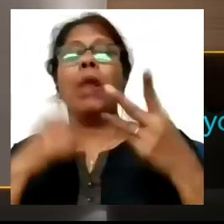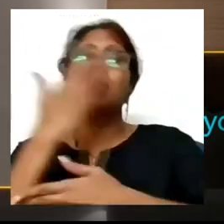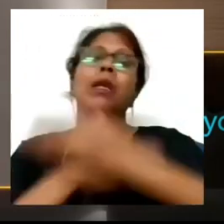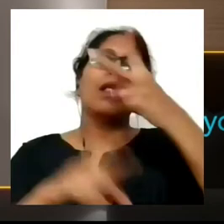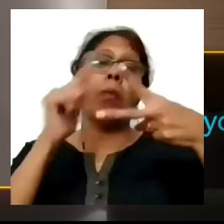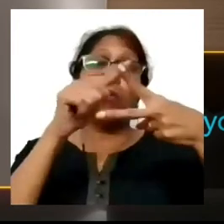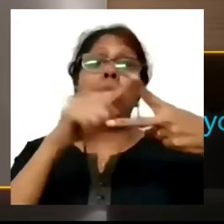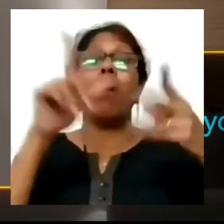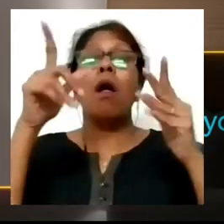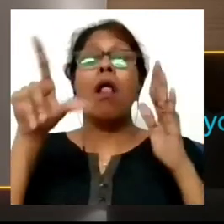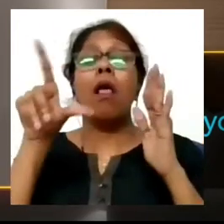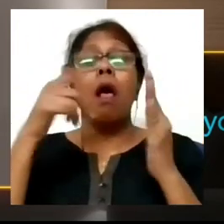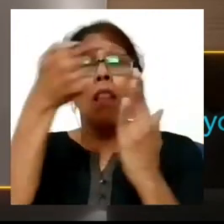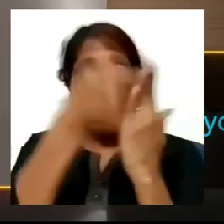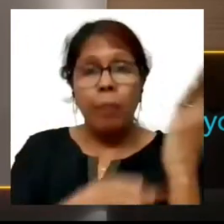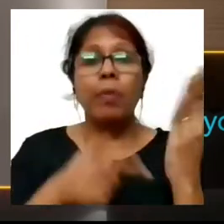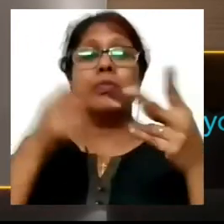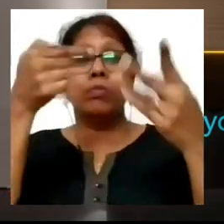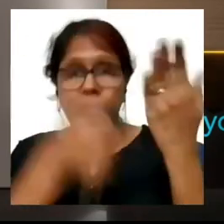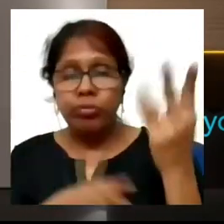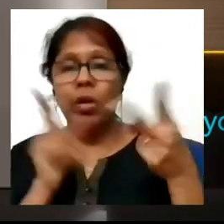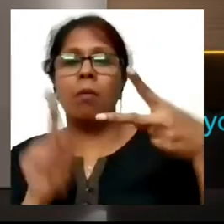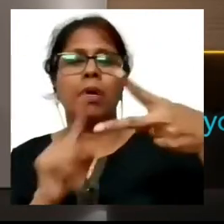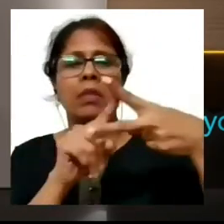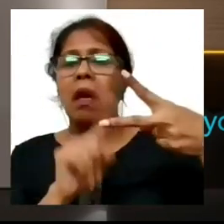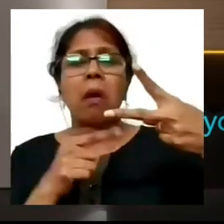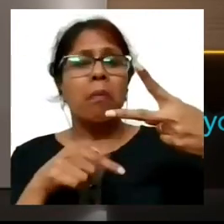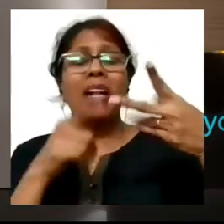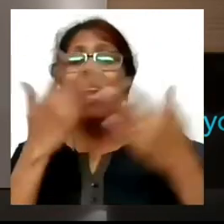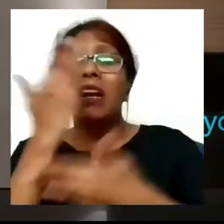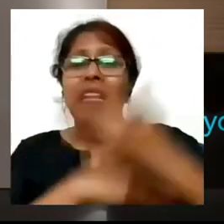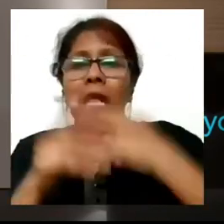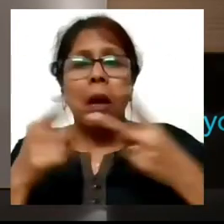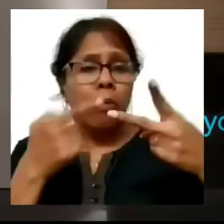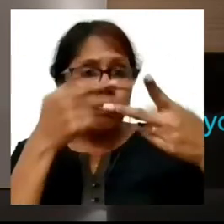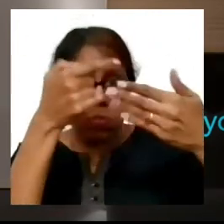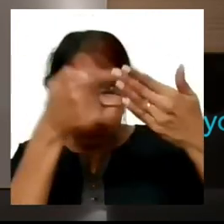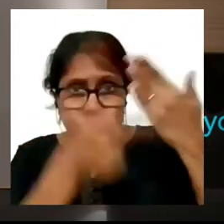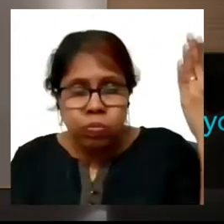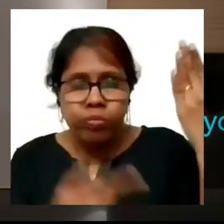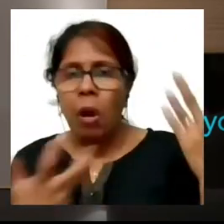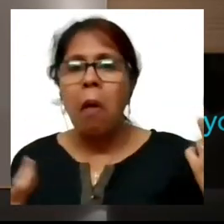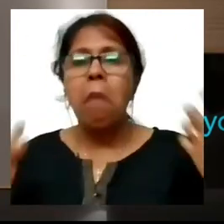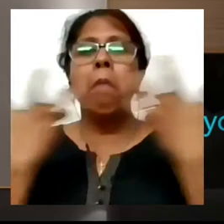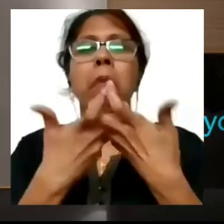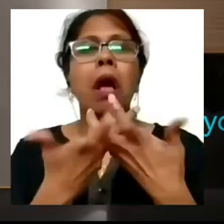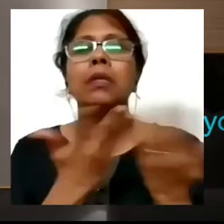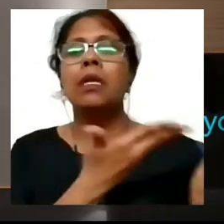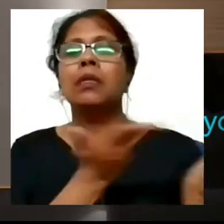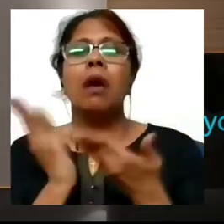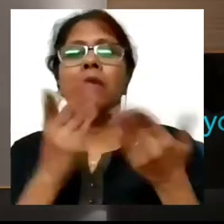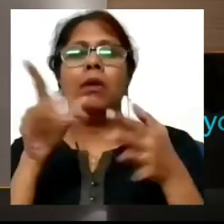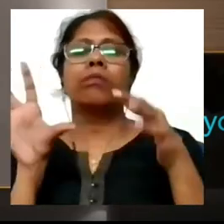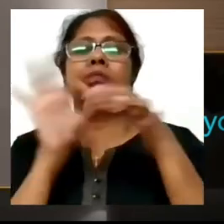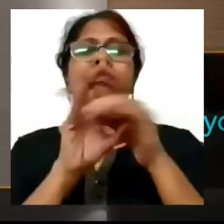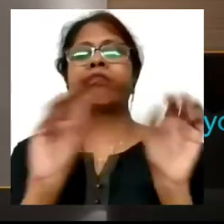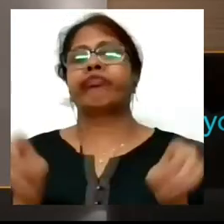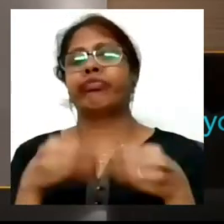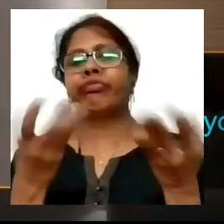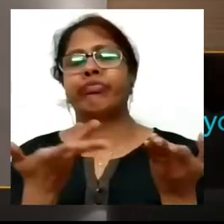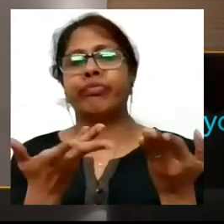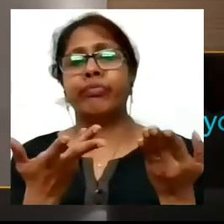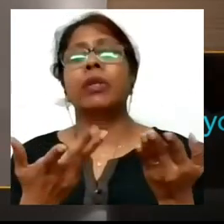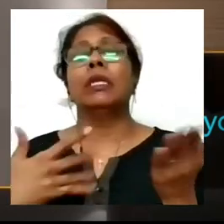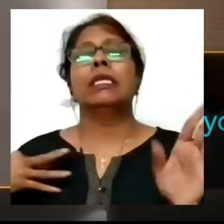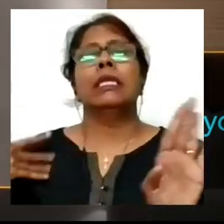the services but my list of disability did not match any of the services that I could get I mean I had gotten here to get